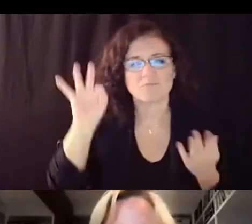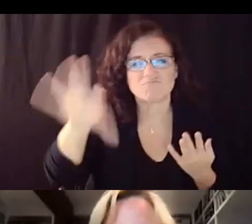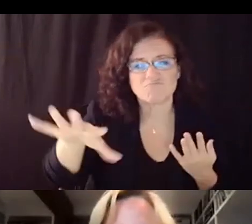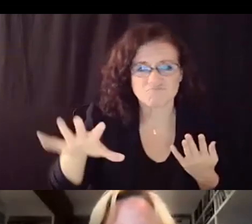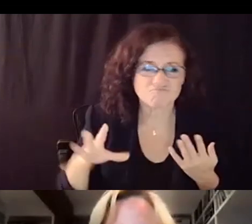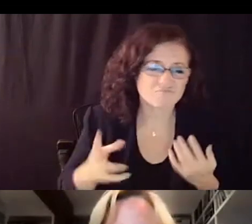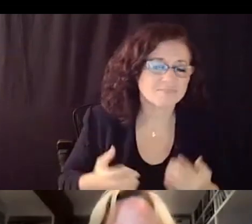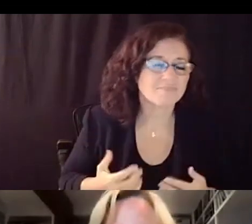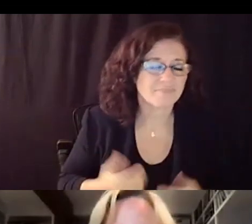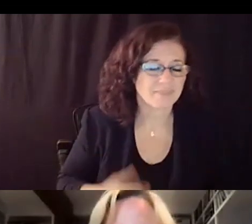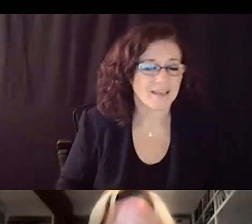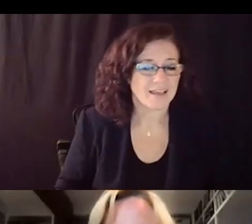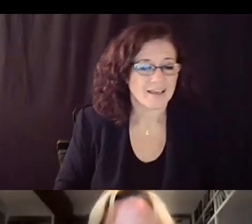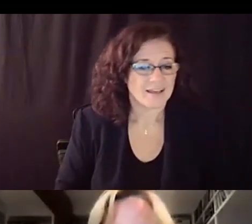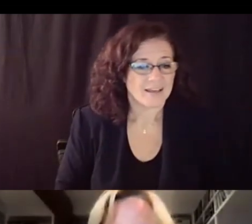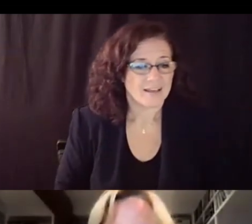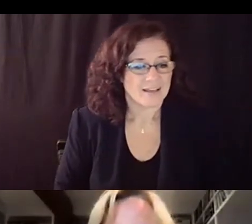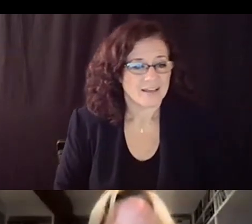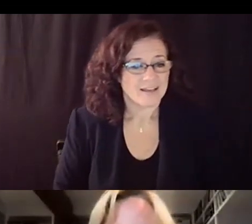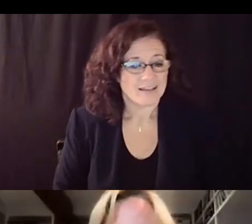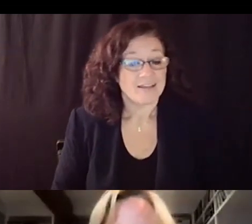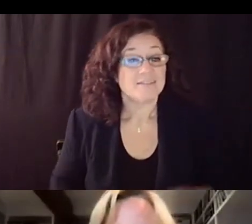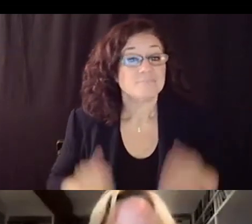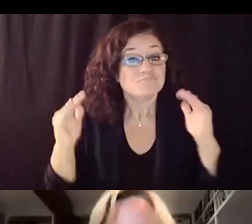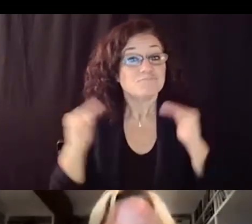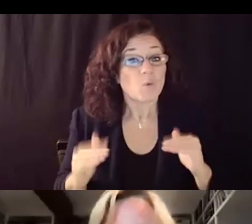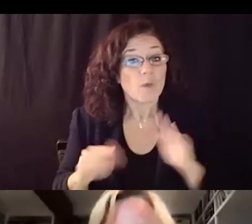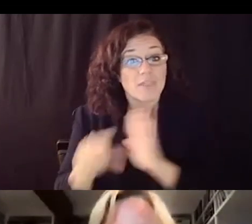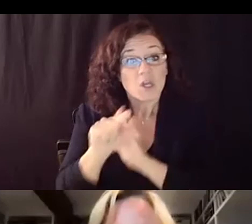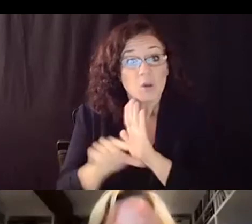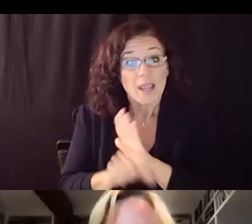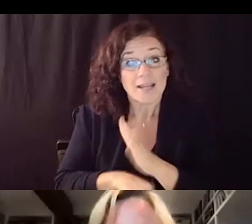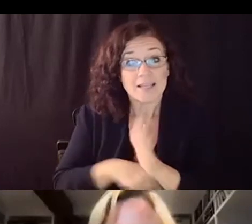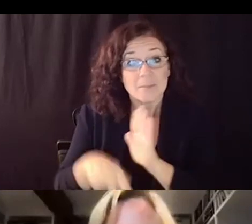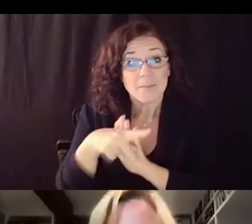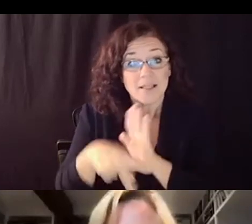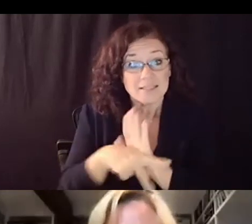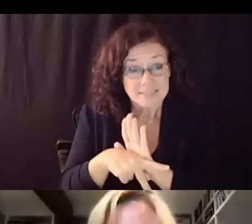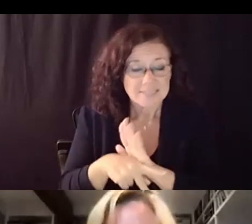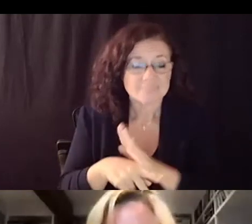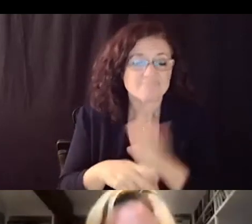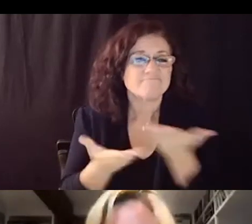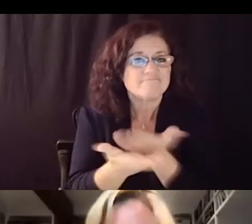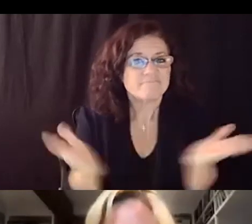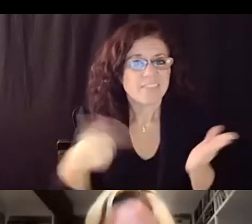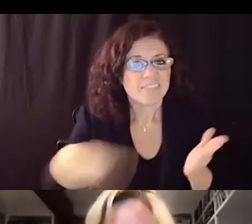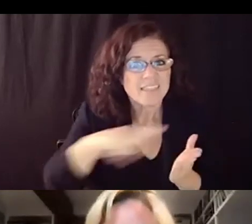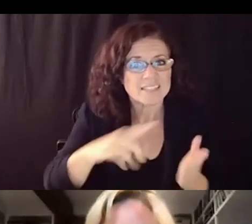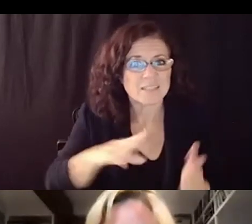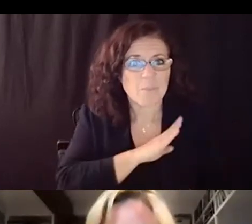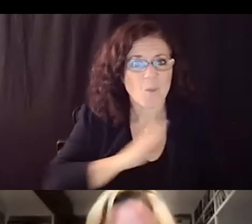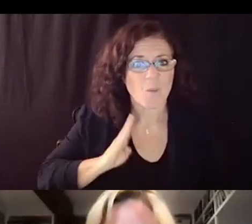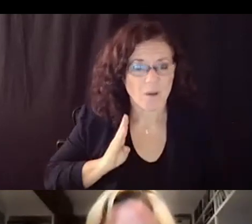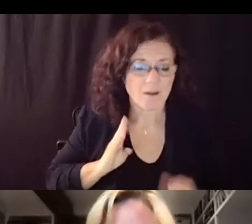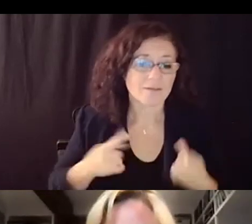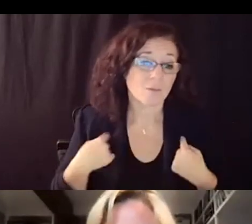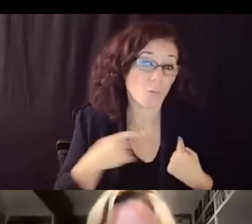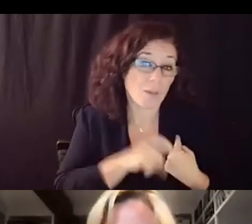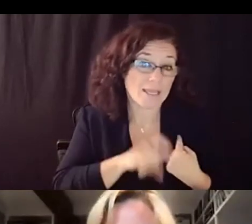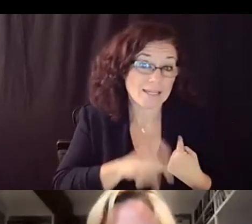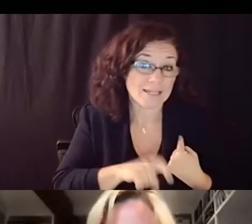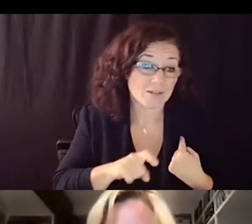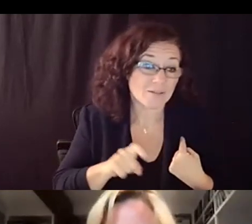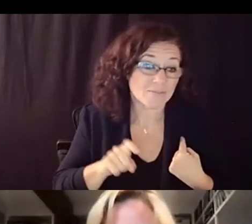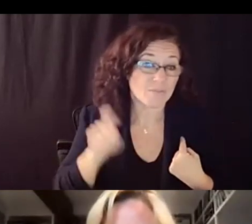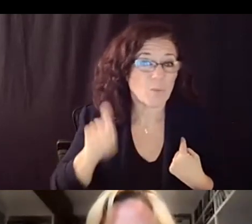the to the grading policy i i feel like as a board we should also take responsibility for for this terrible